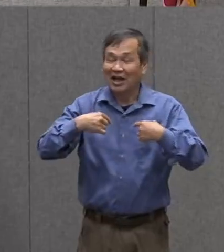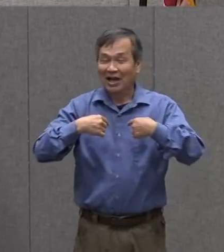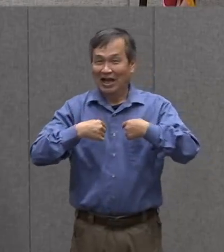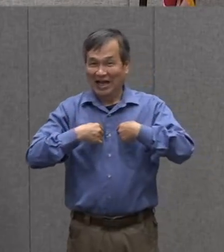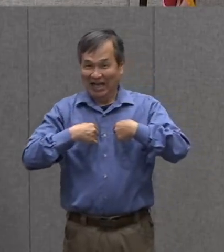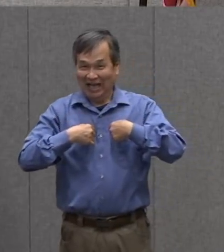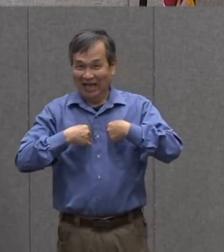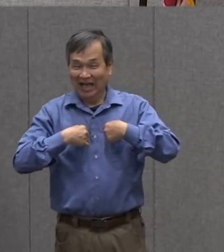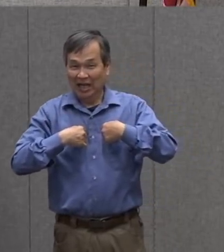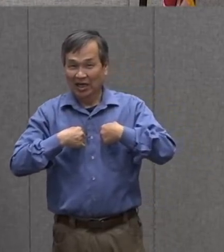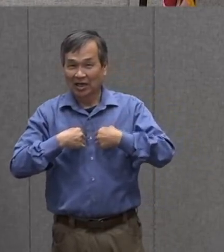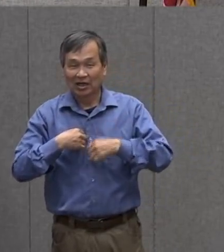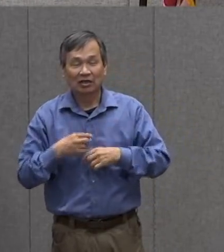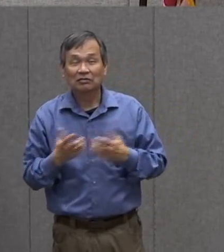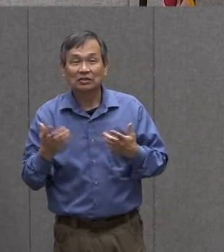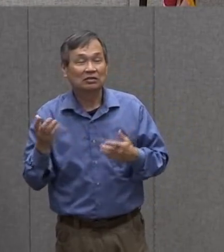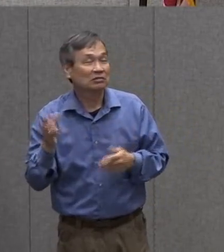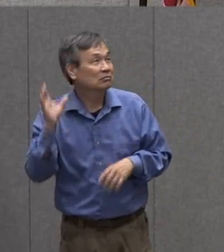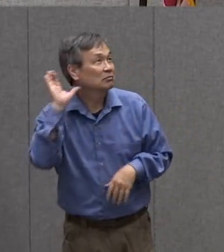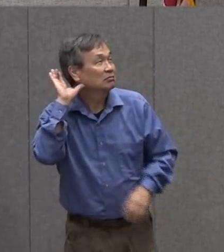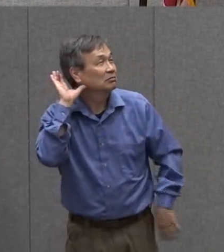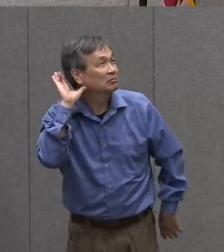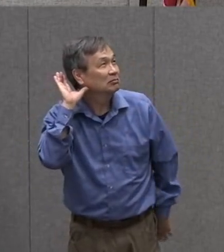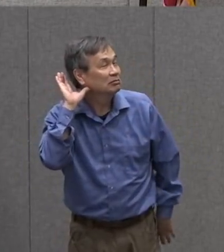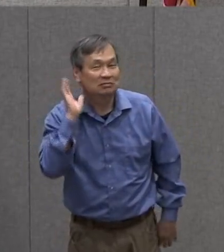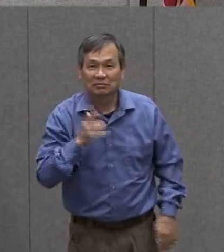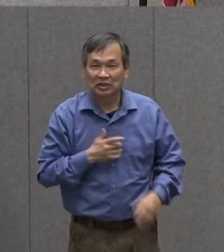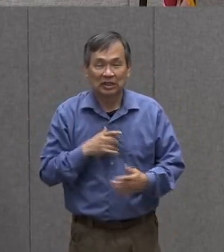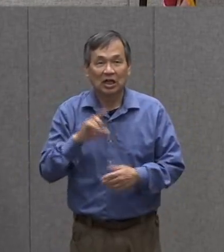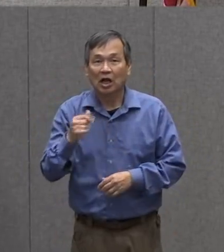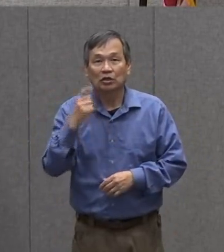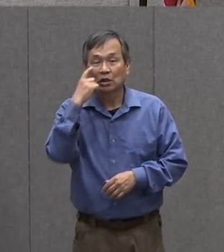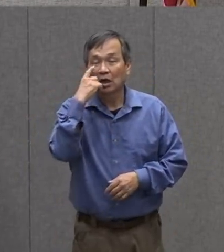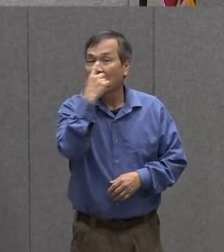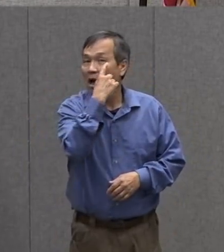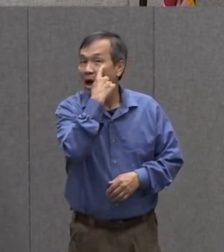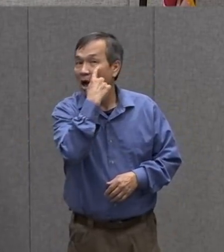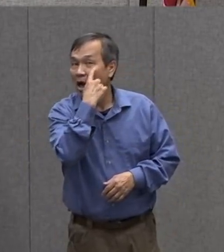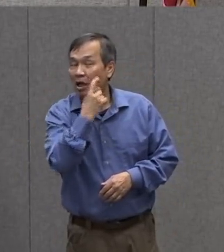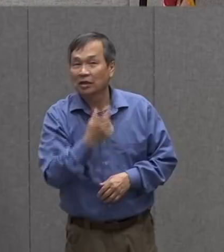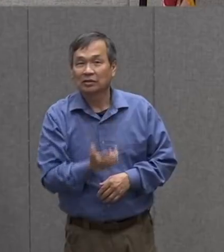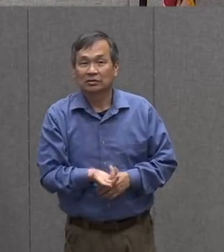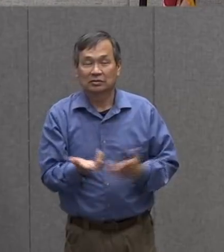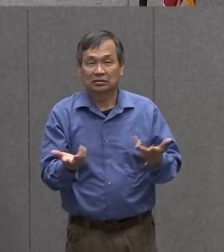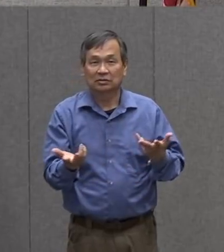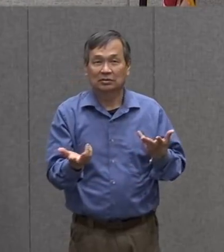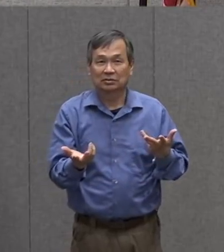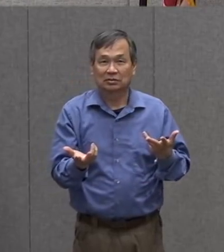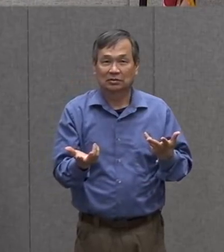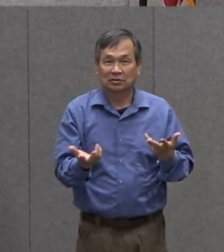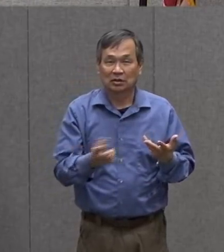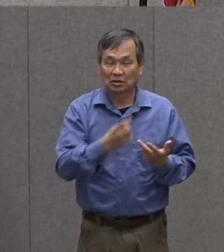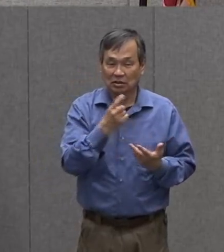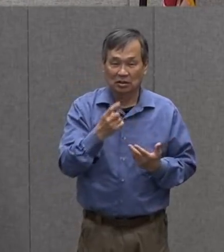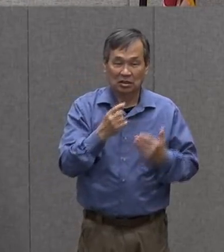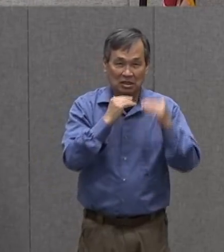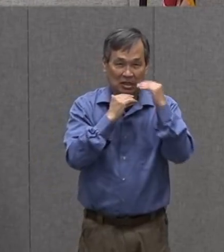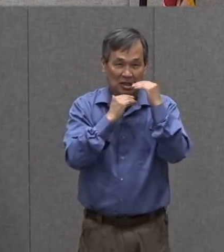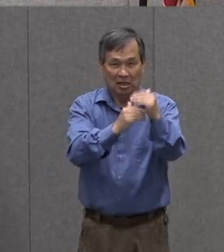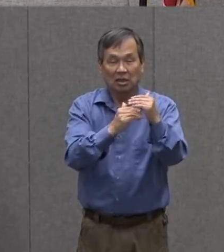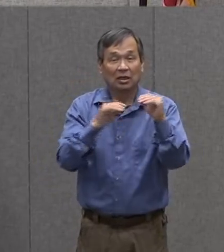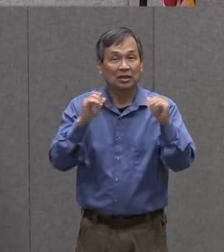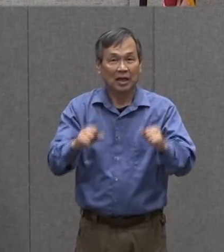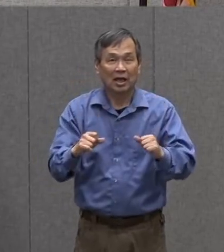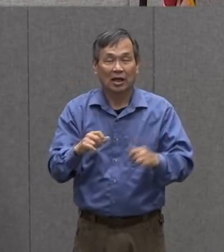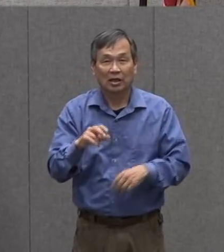listening it's not just about observing with your eyes you